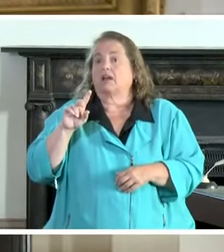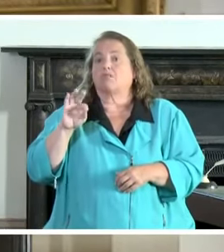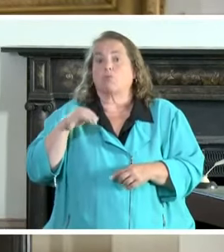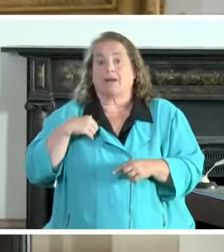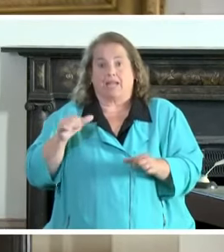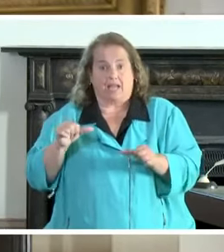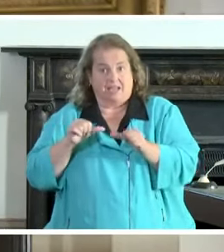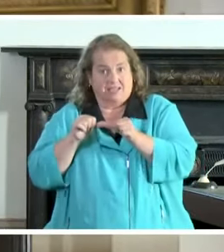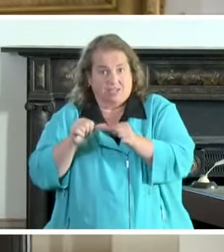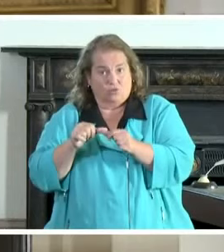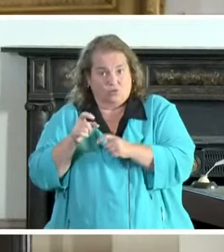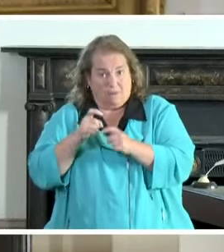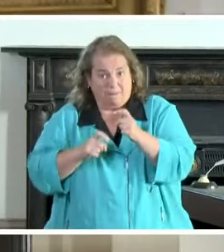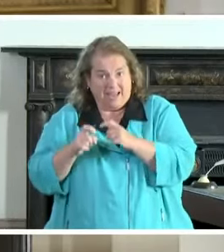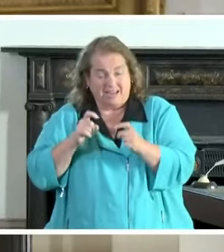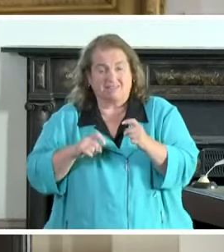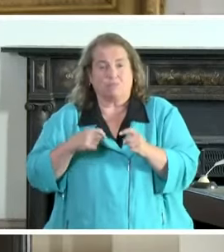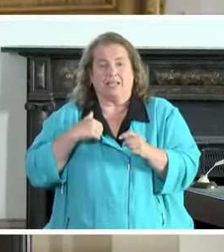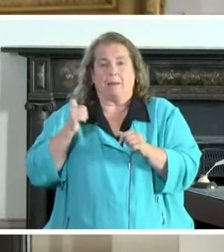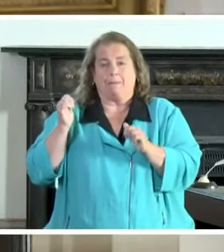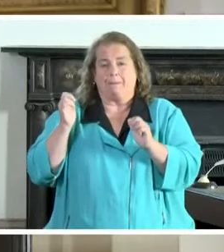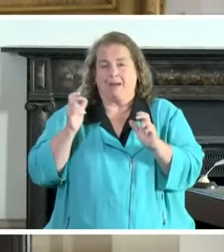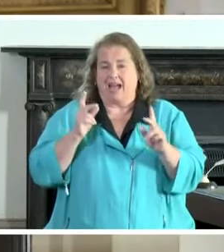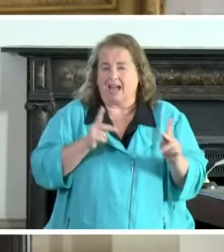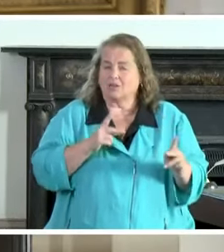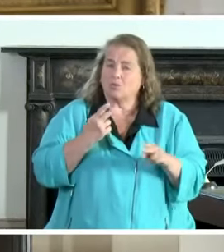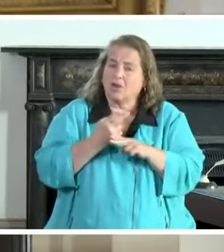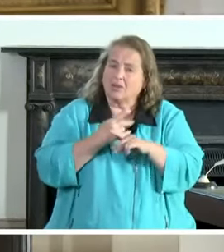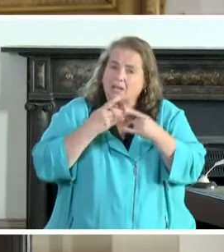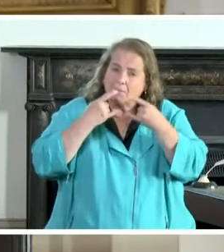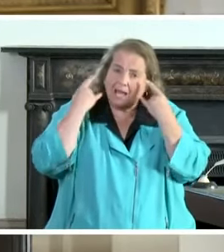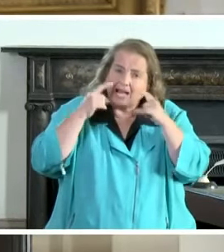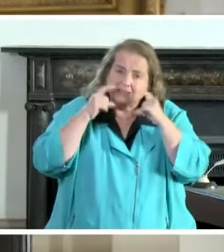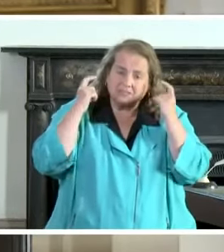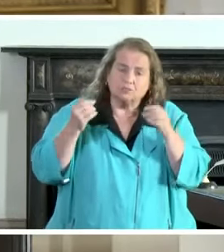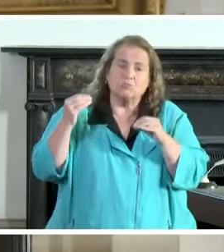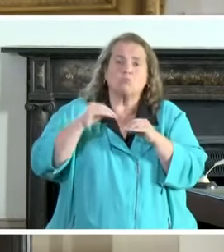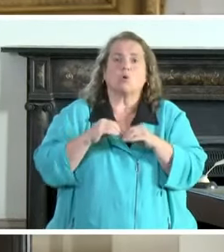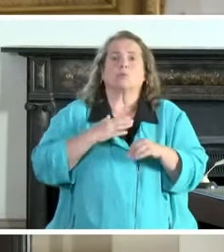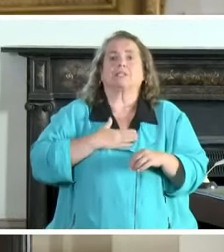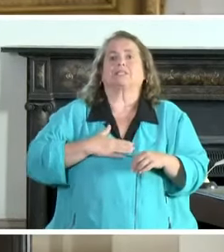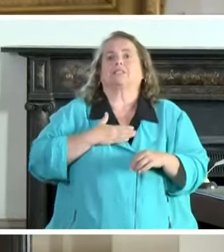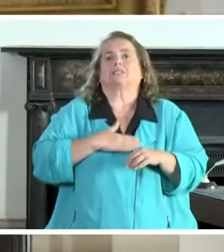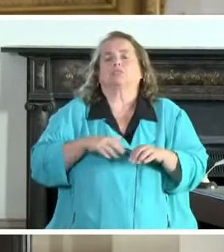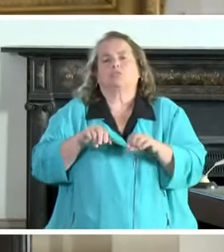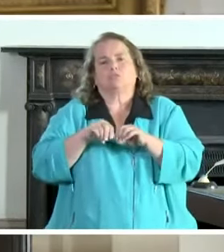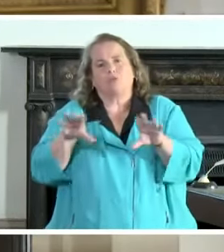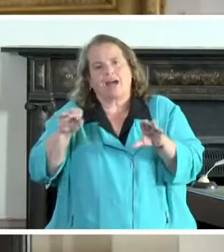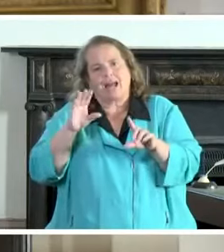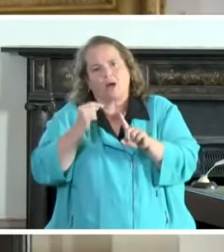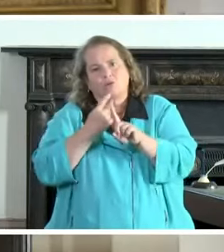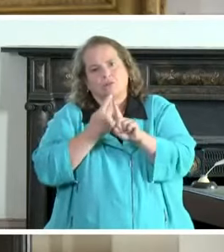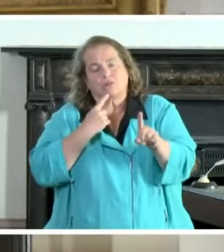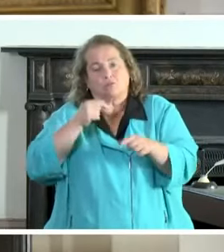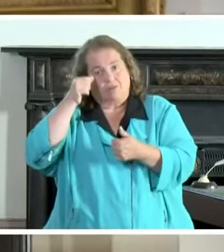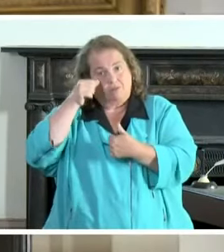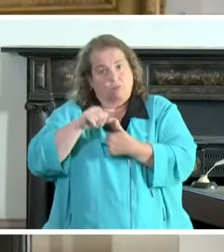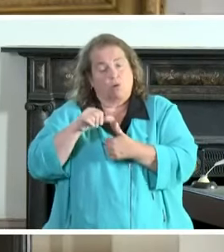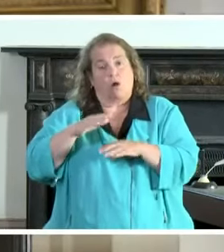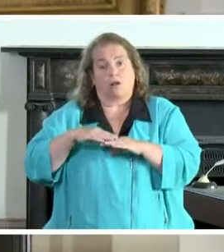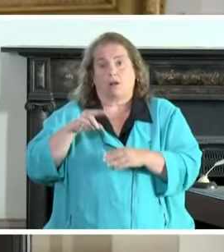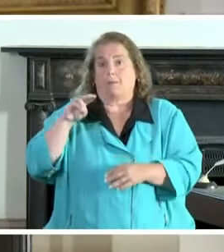this if we can get back to wearing masks a little bit more if we can make sure we spread out and remember on monday